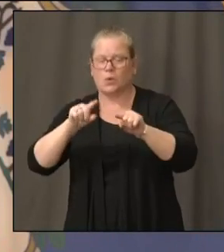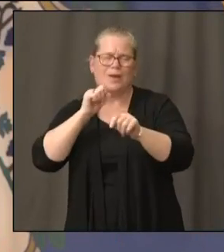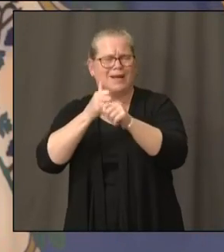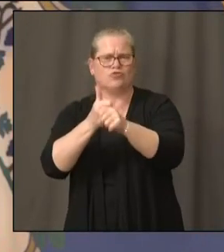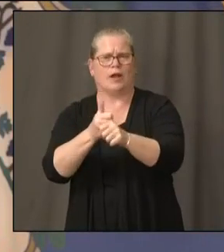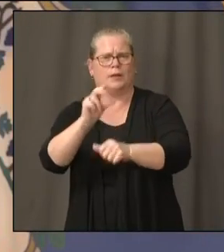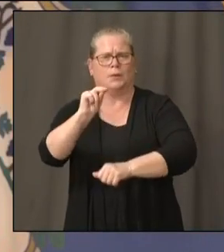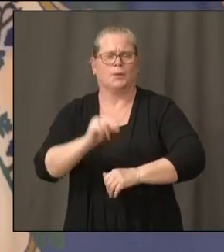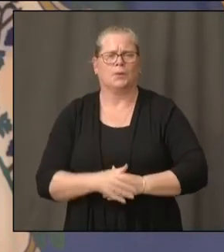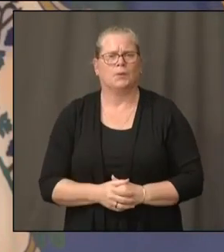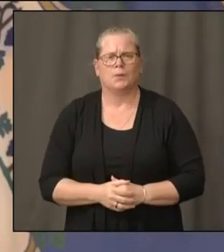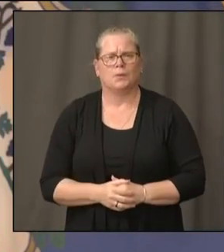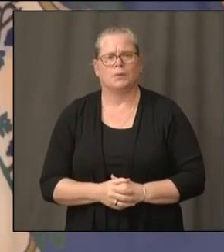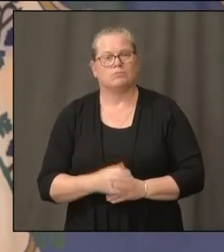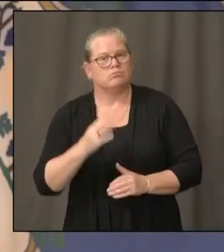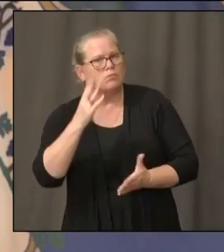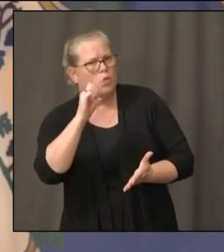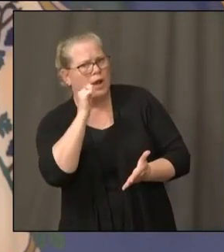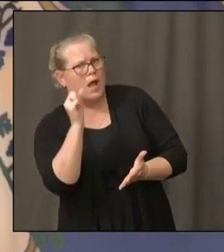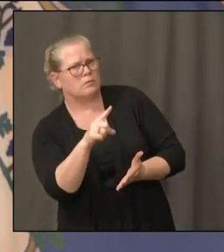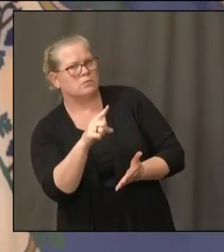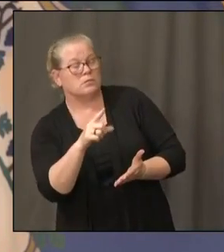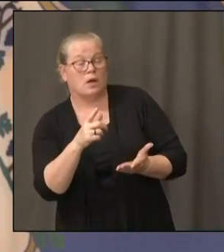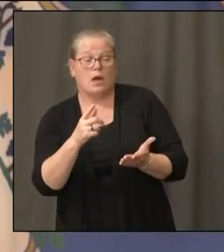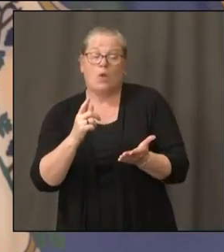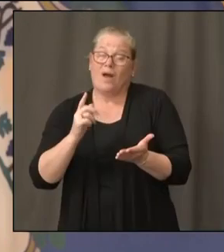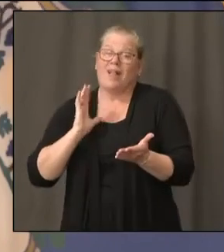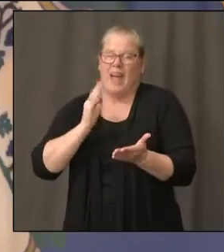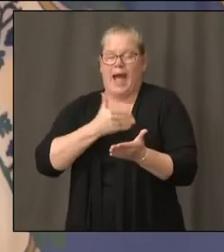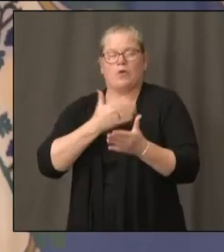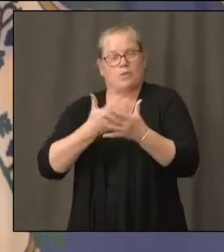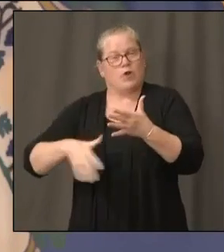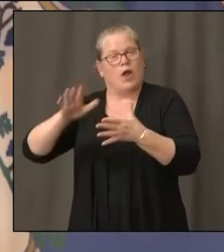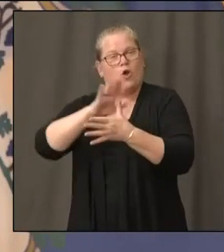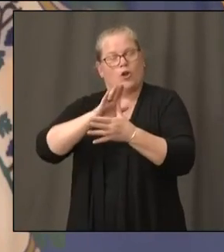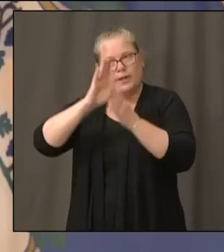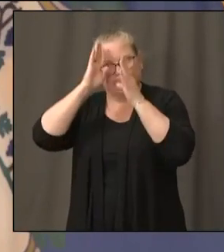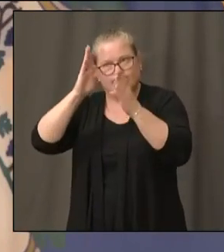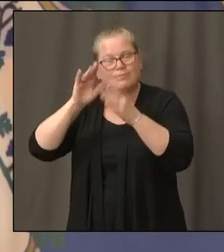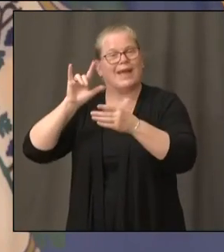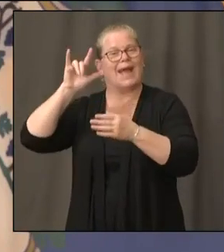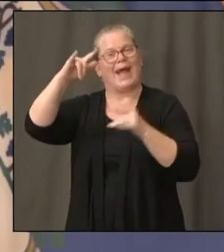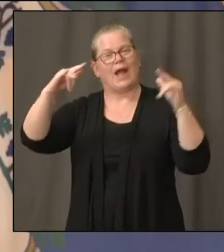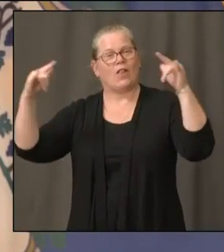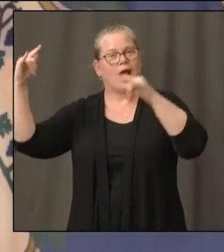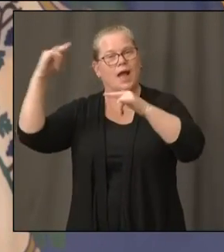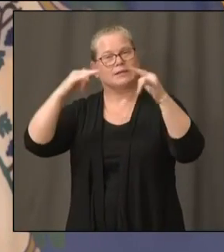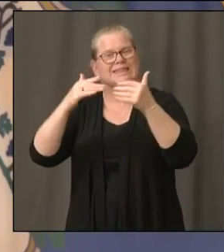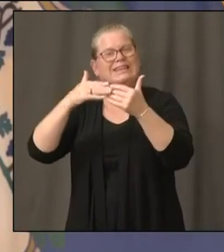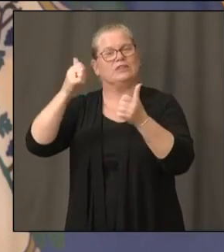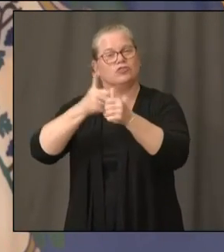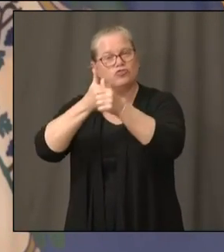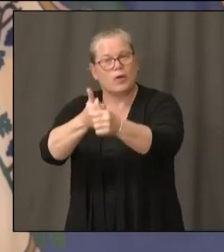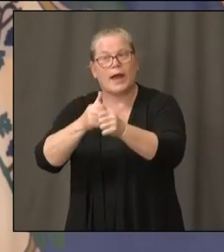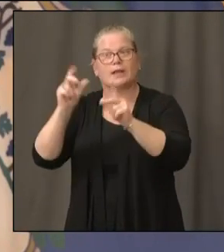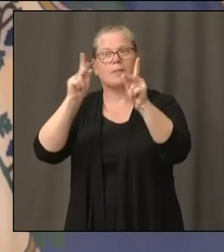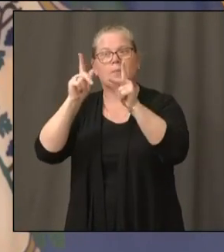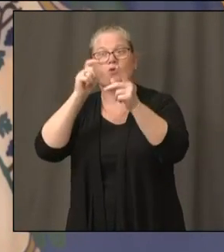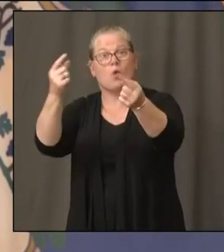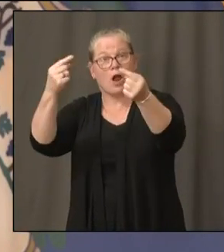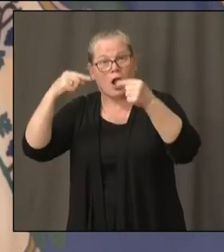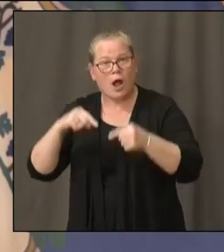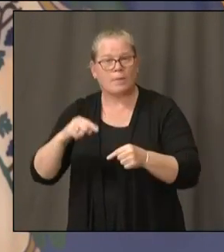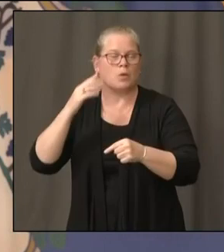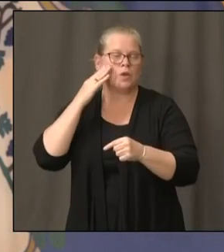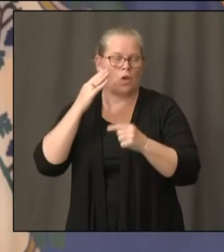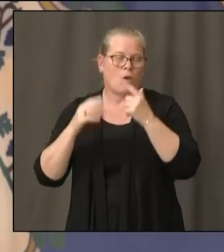I think our priority is going to be certainly in the airlines, easier to track. We know the group of people as they're coming in. I think that's where you're to get the most bang for